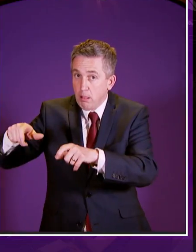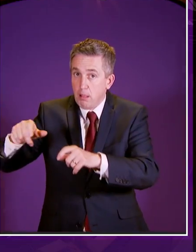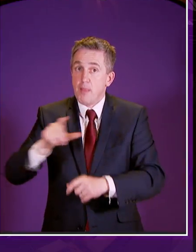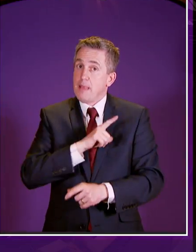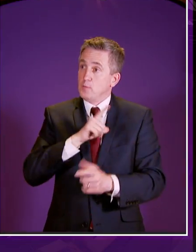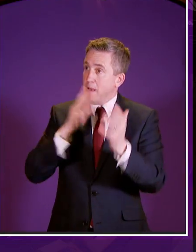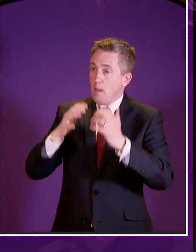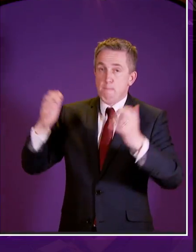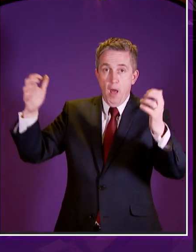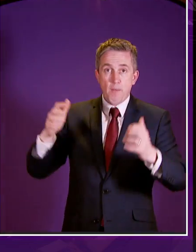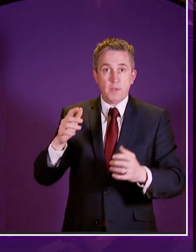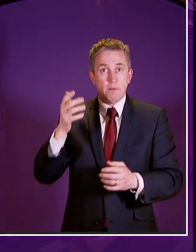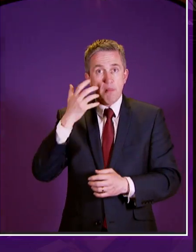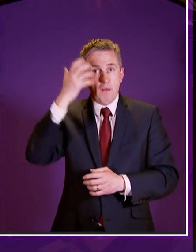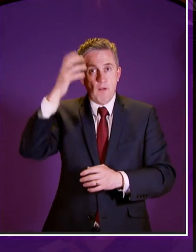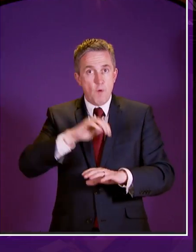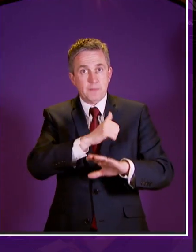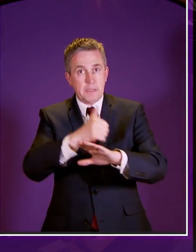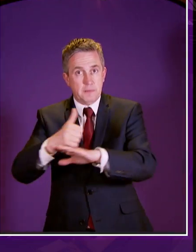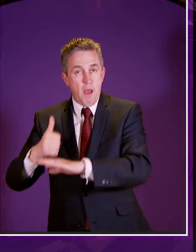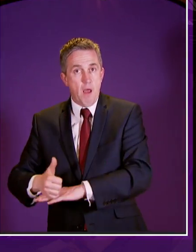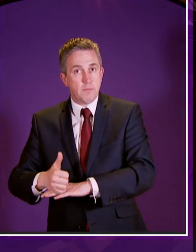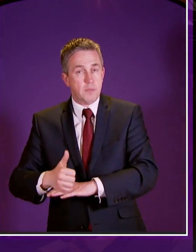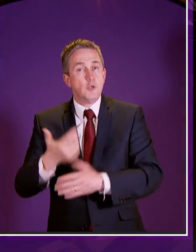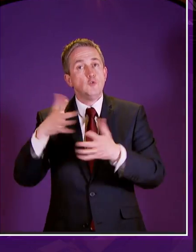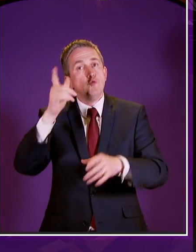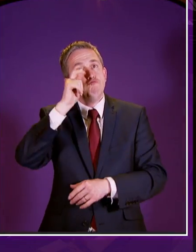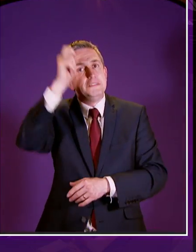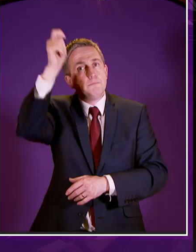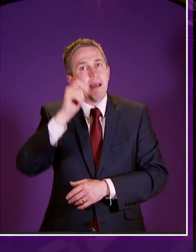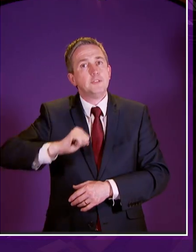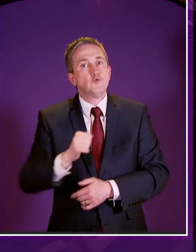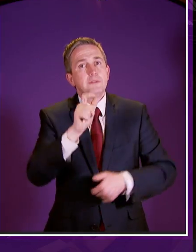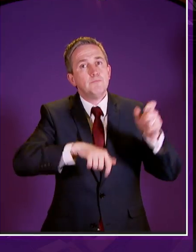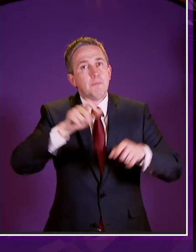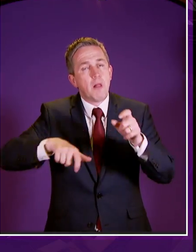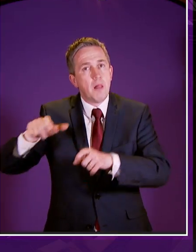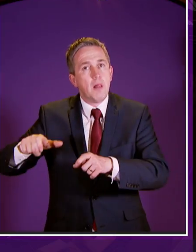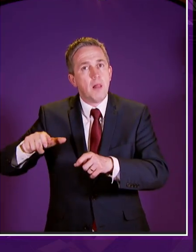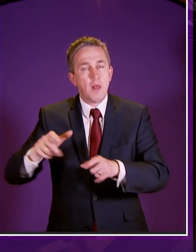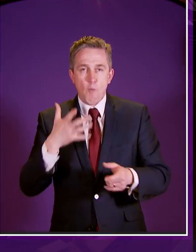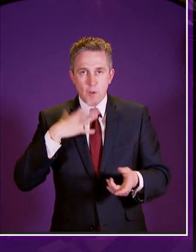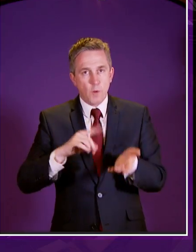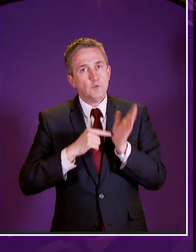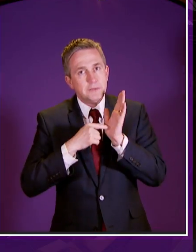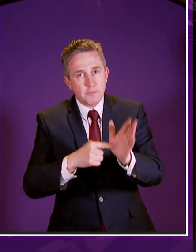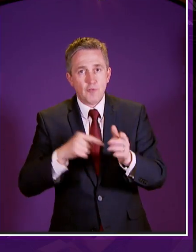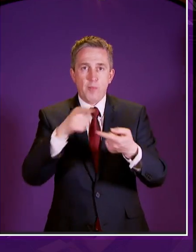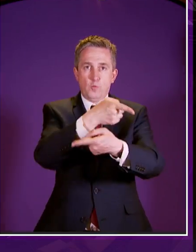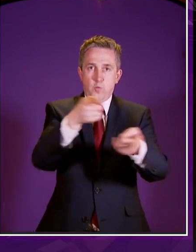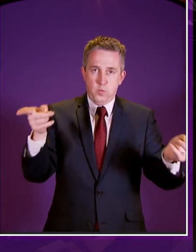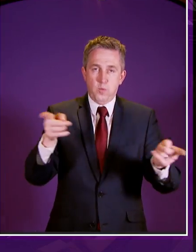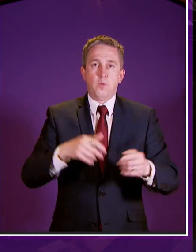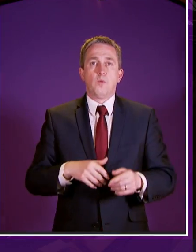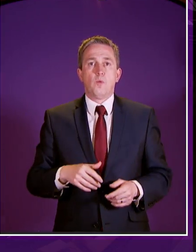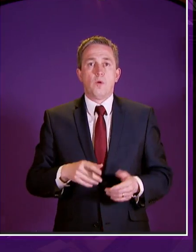this parliament and this government respects the citizens of scotland and acts to demonstrate that respect in all that we do